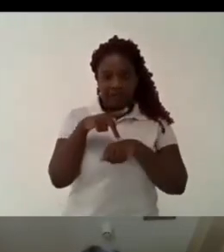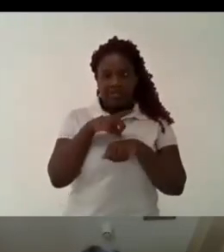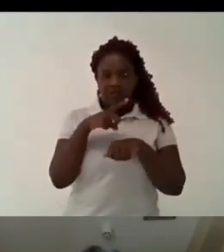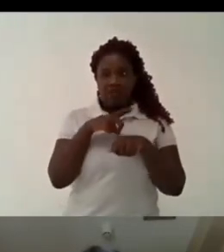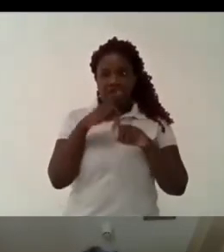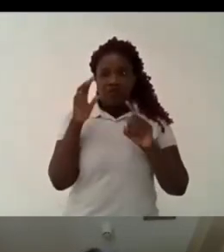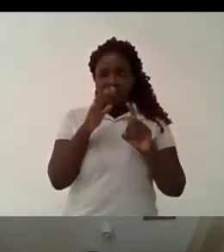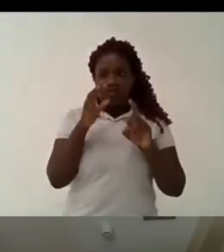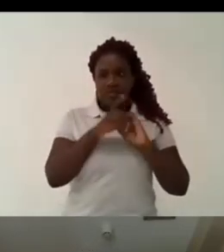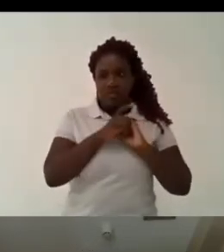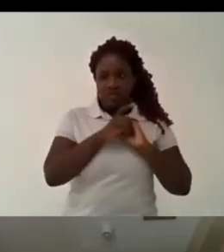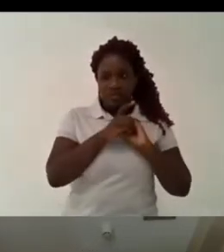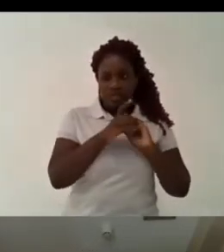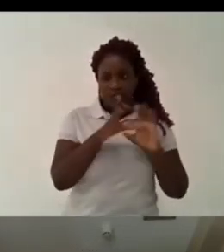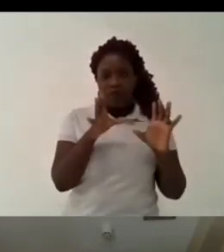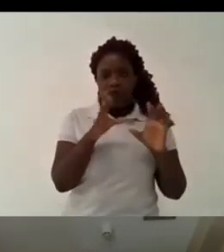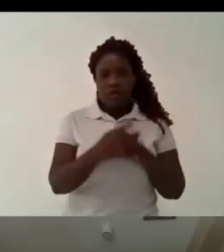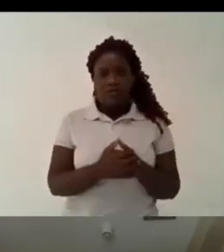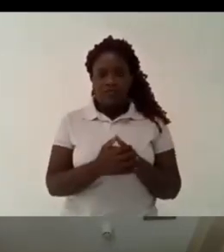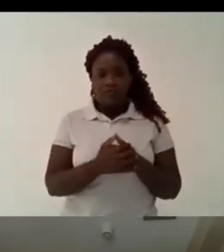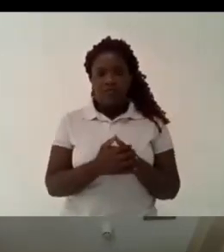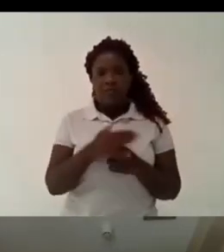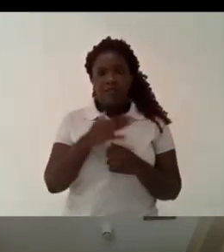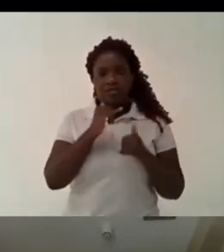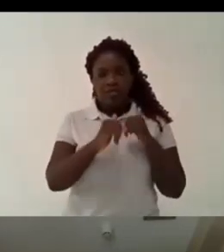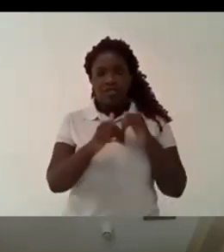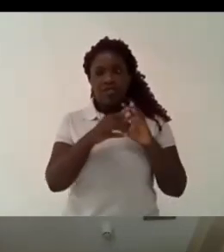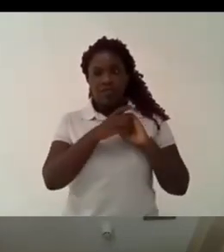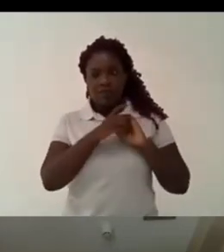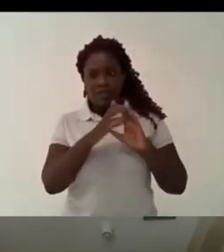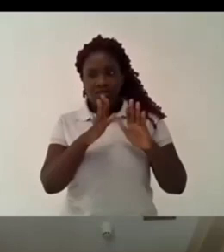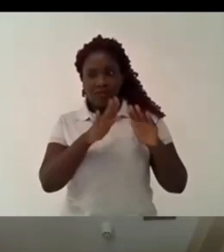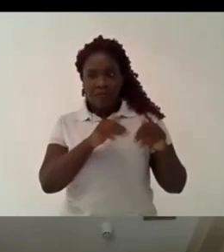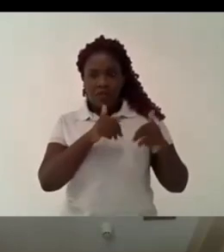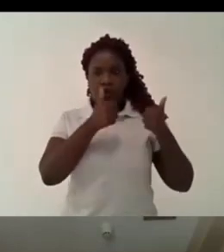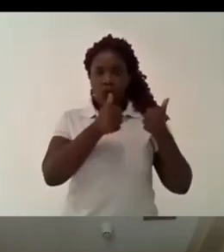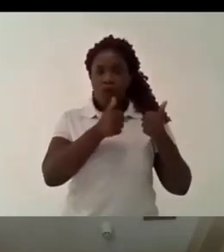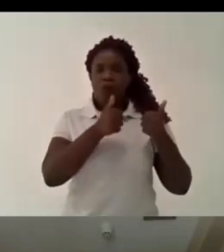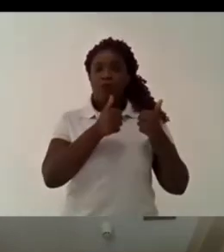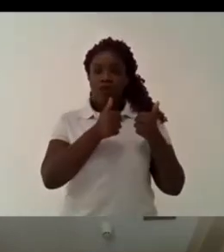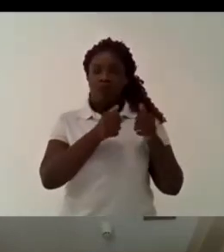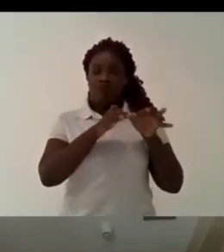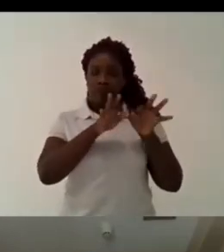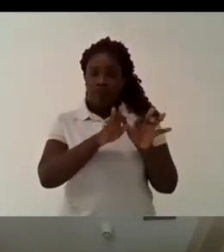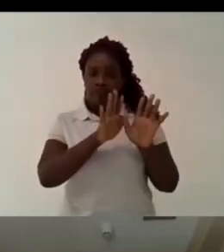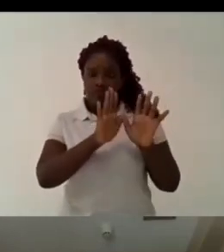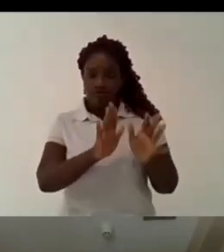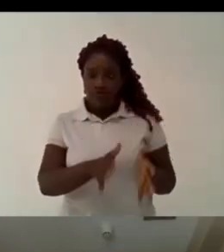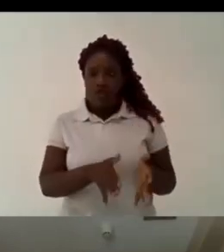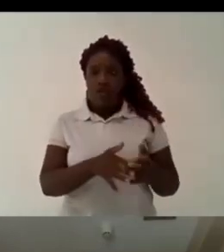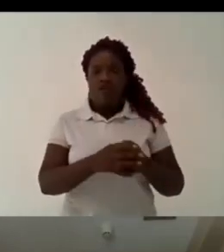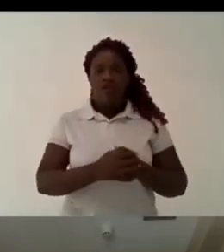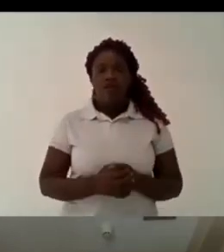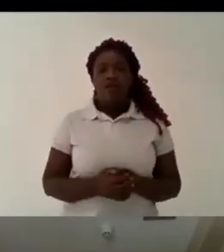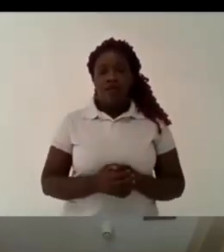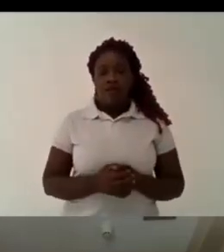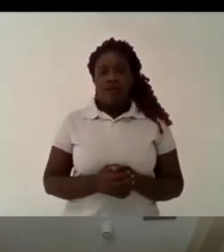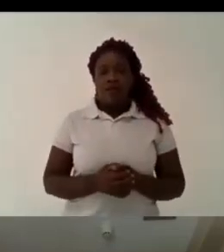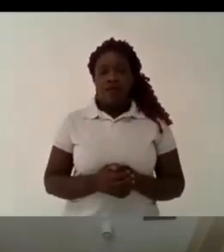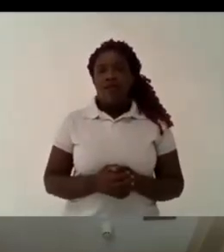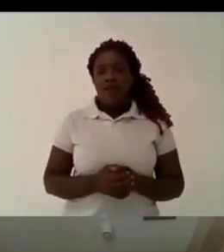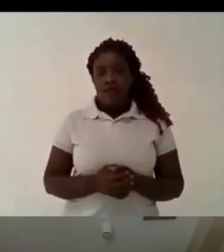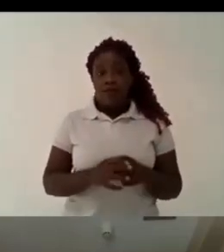democratic interruptions uh we we do not have